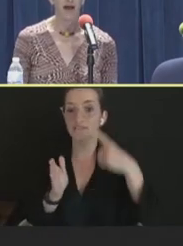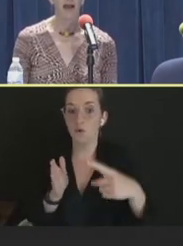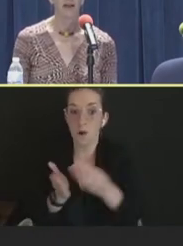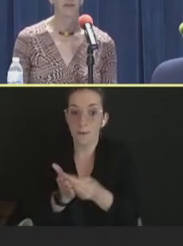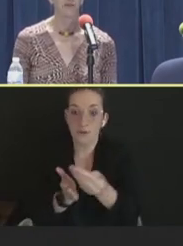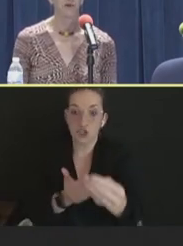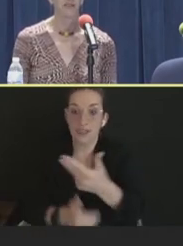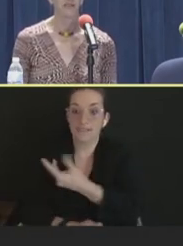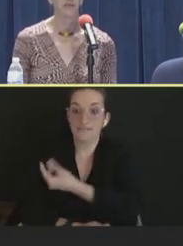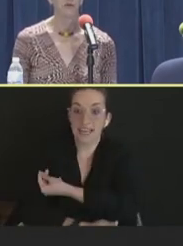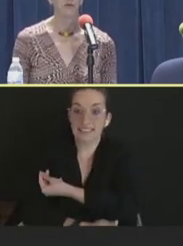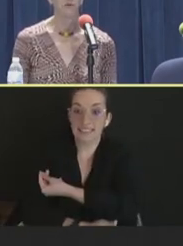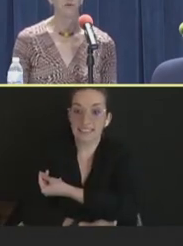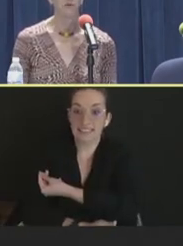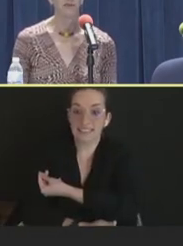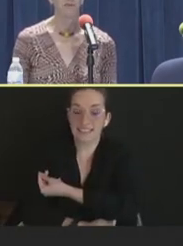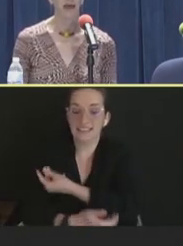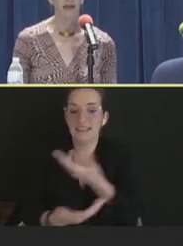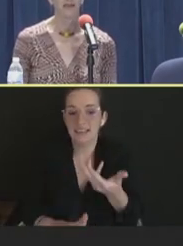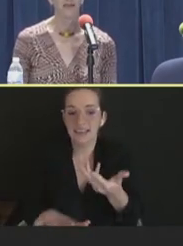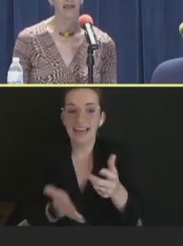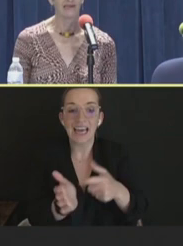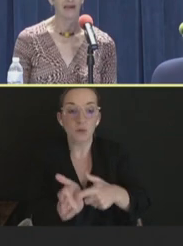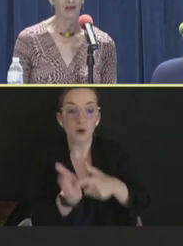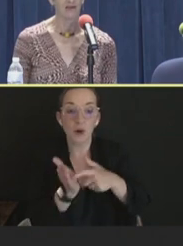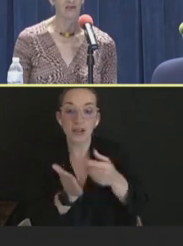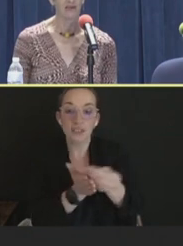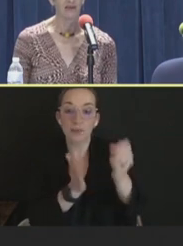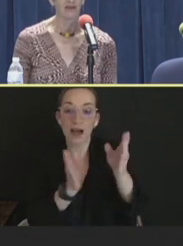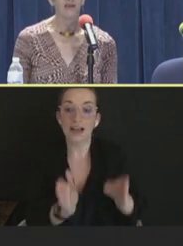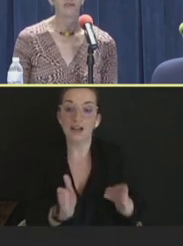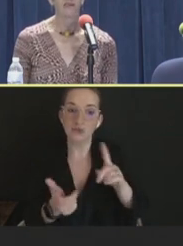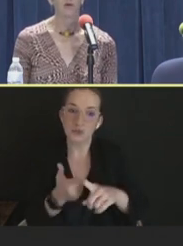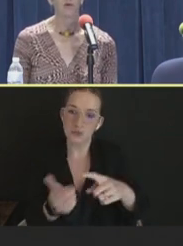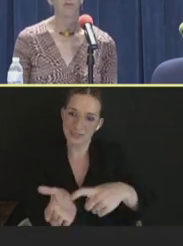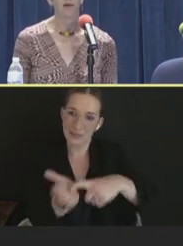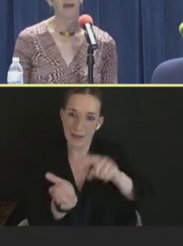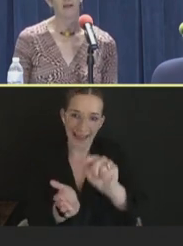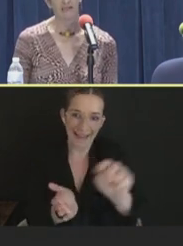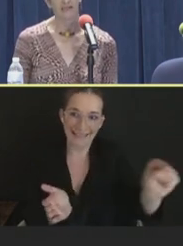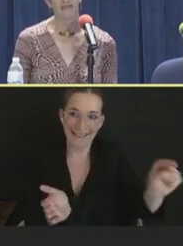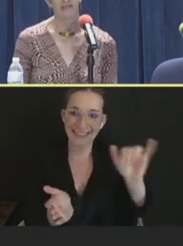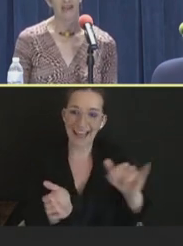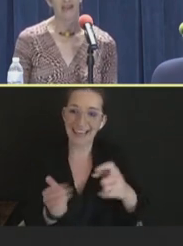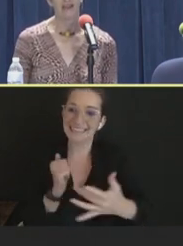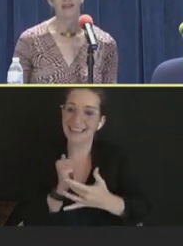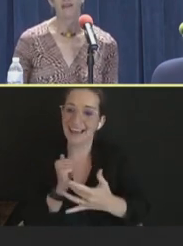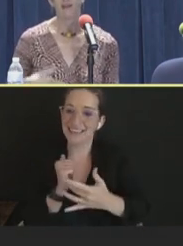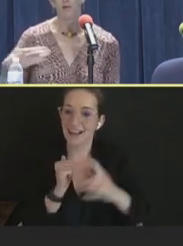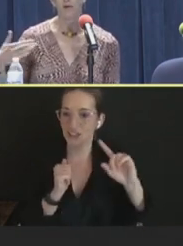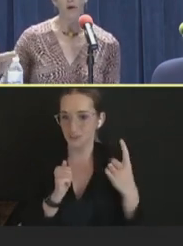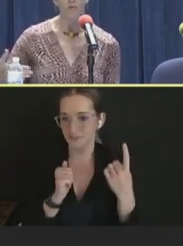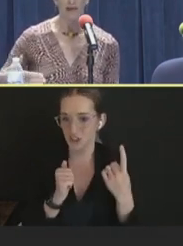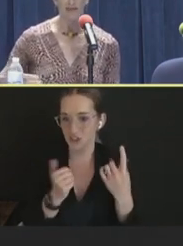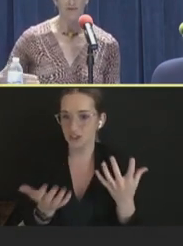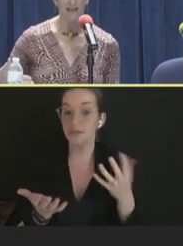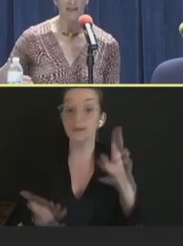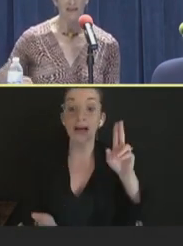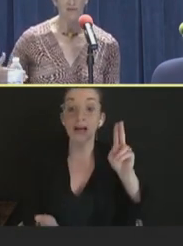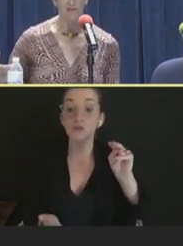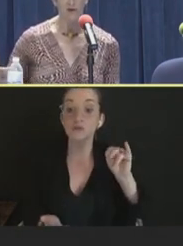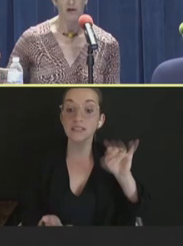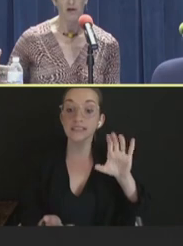buyers really to demand that technology. So, by UNICEF saying, we won't buy this